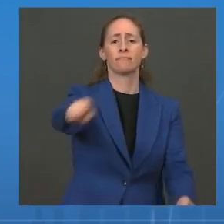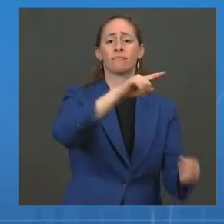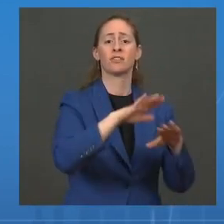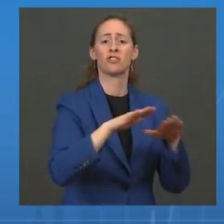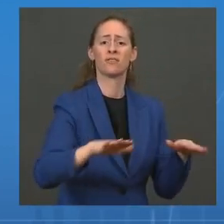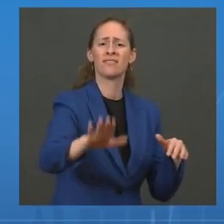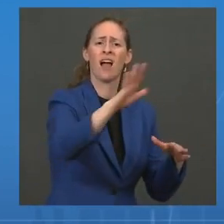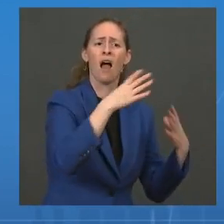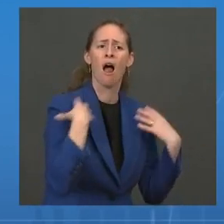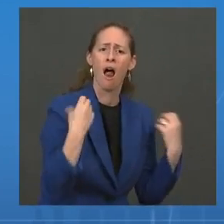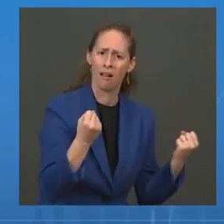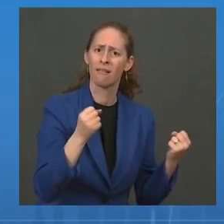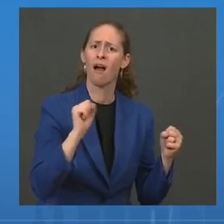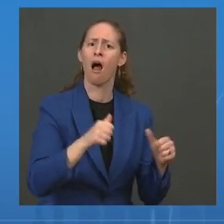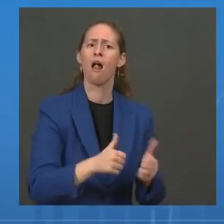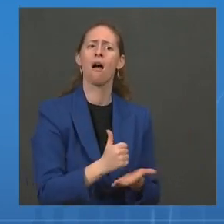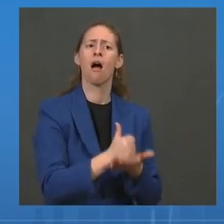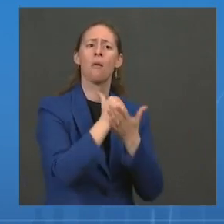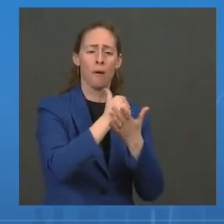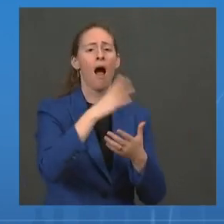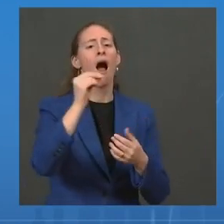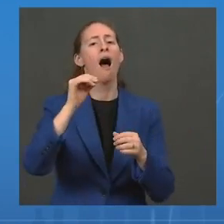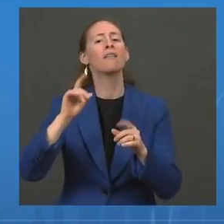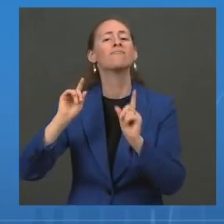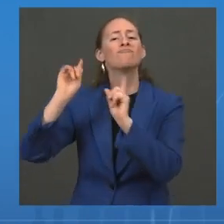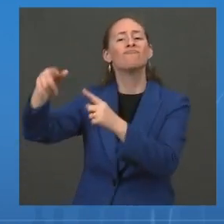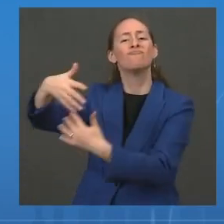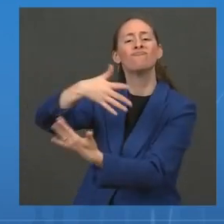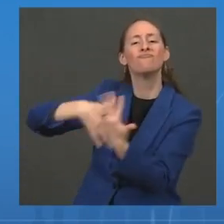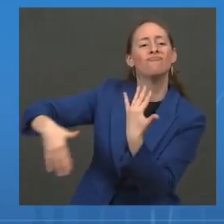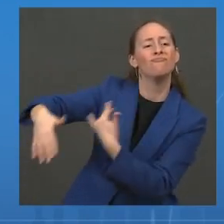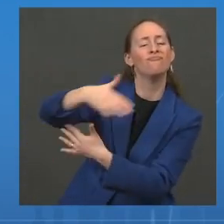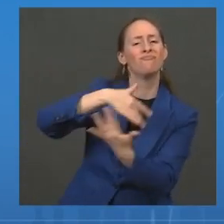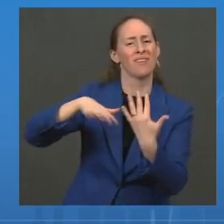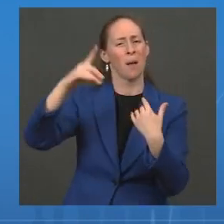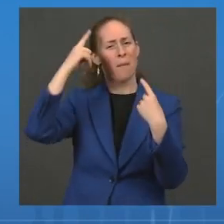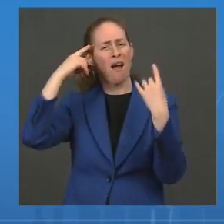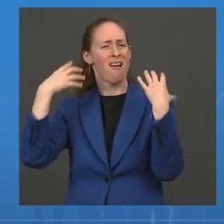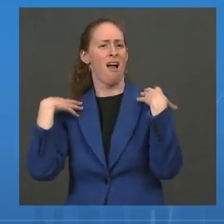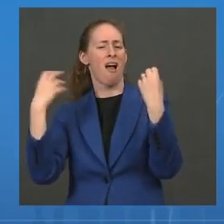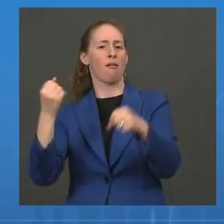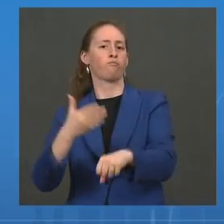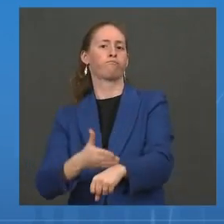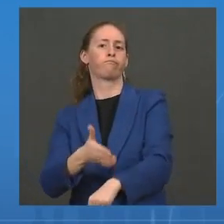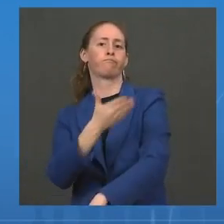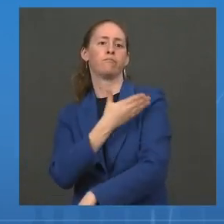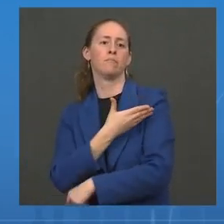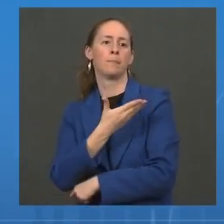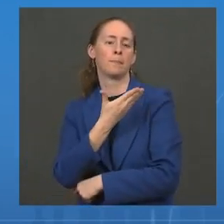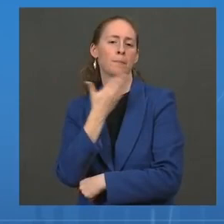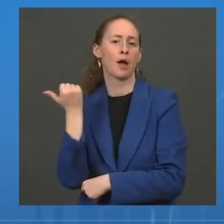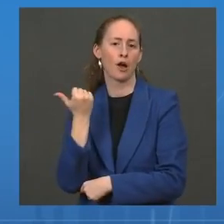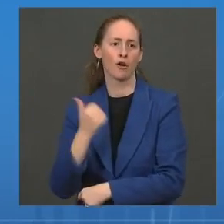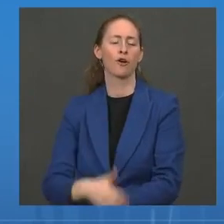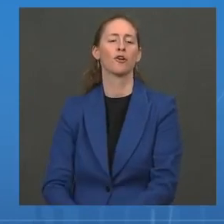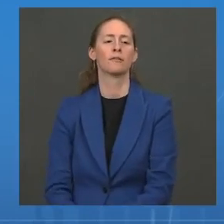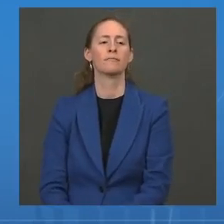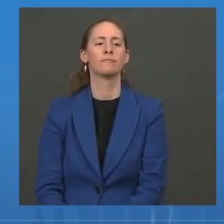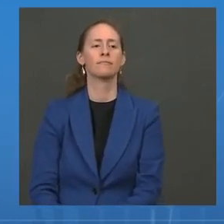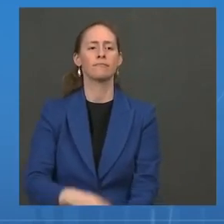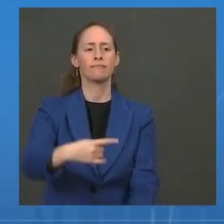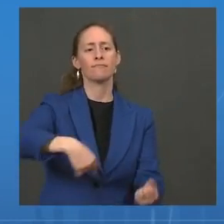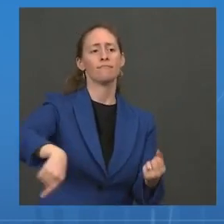threatened the social and emotional well-being of our children. For many children, school has been in a safe and enriching environment.